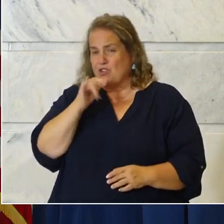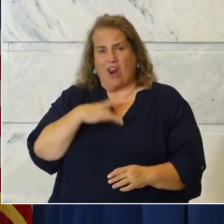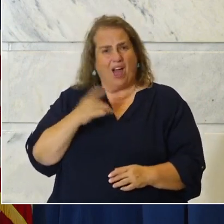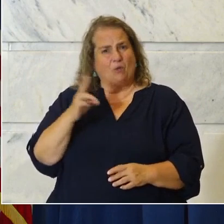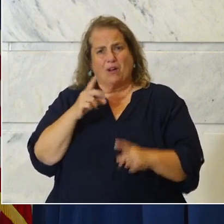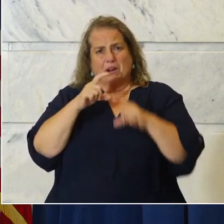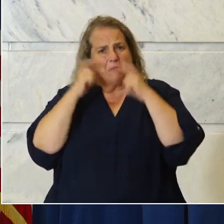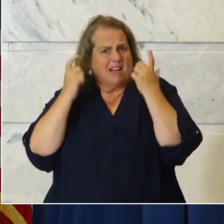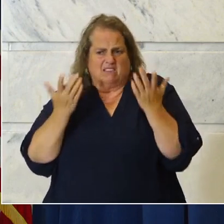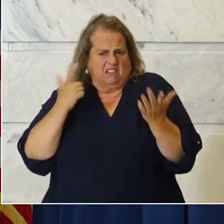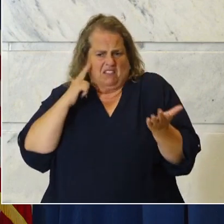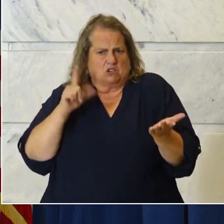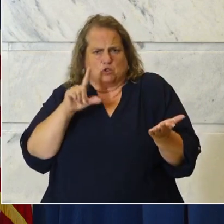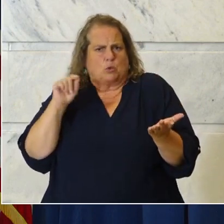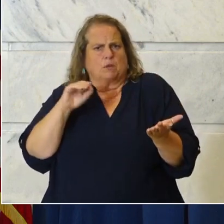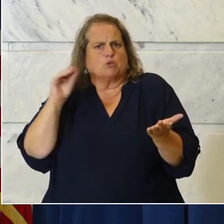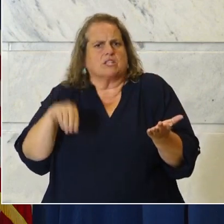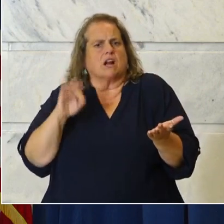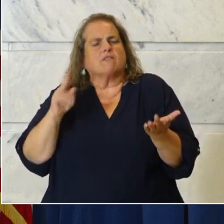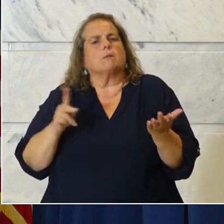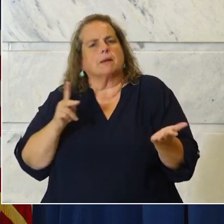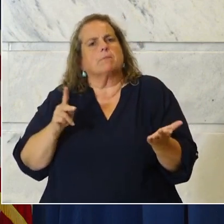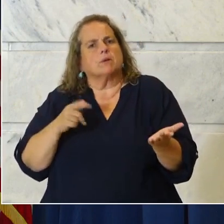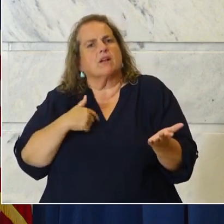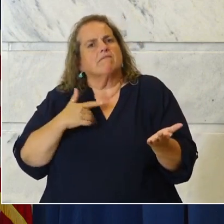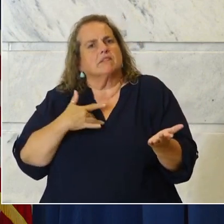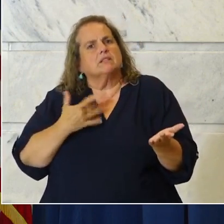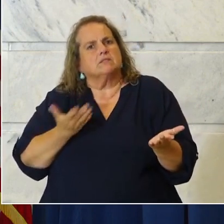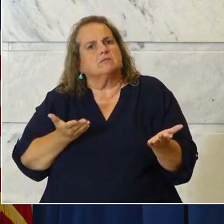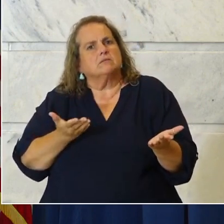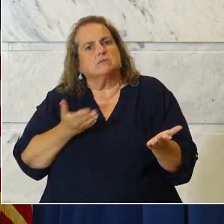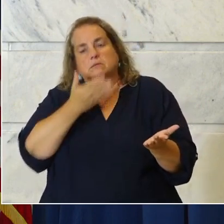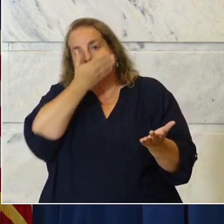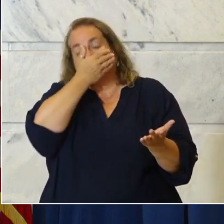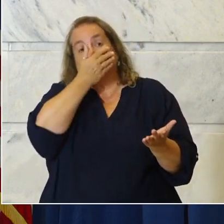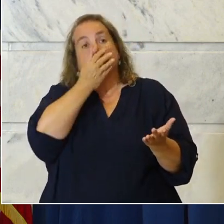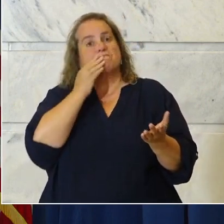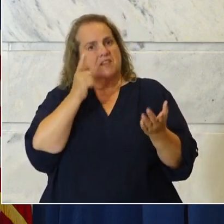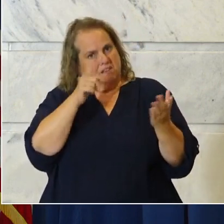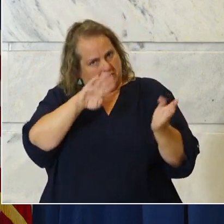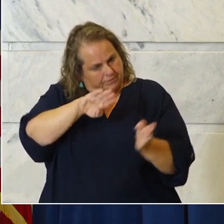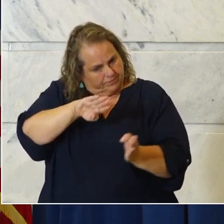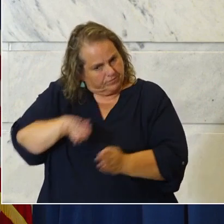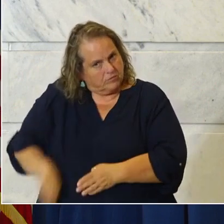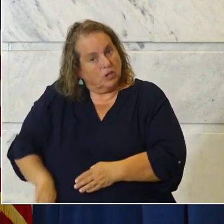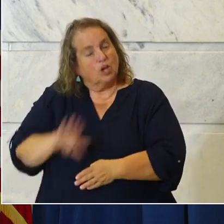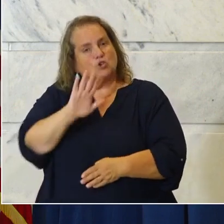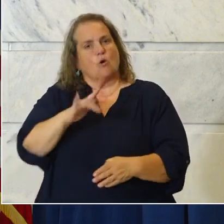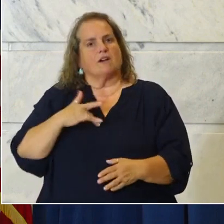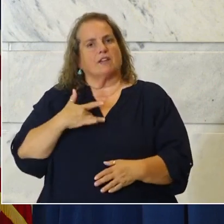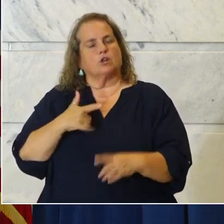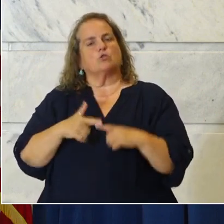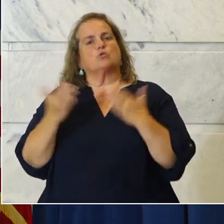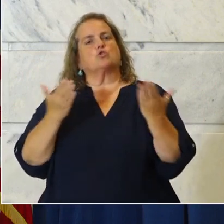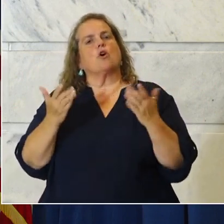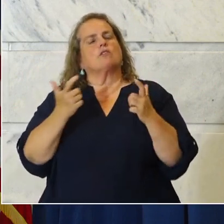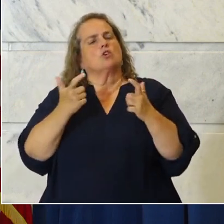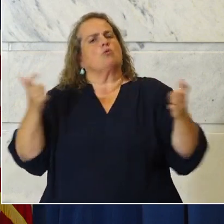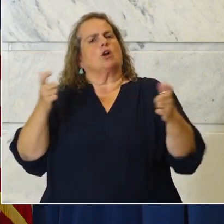believe that's maybe 20% of people if we can put those feelings aside and serve the greater good.